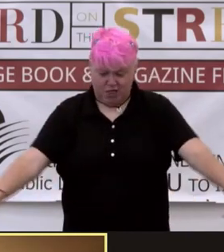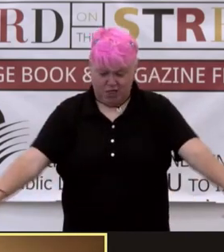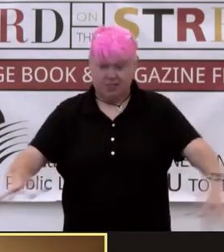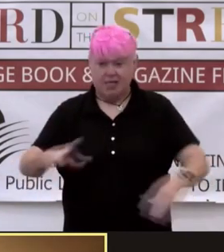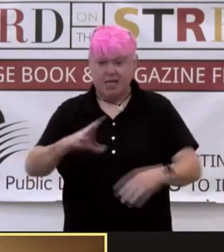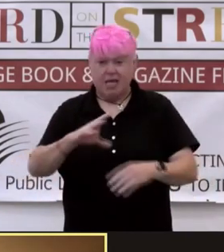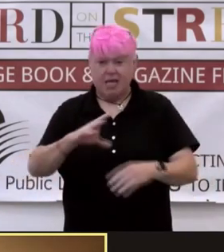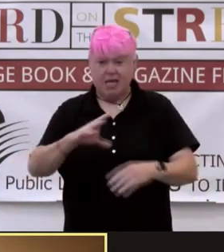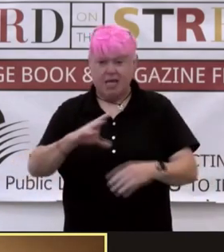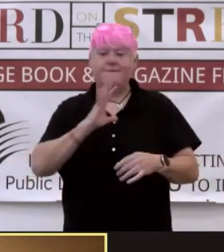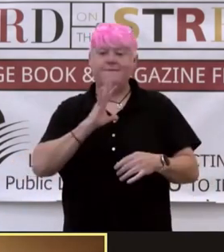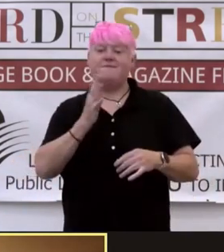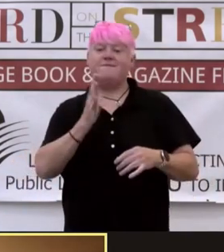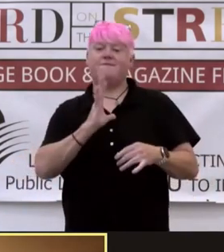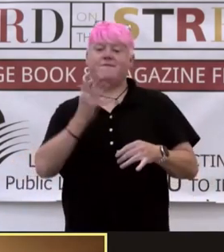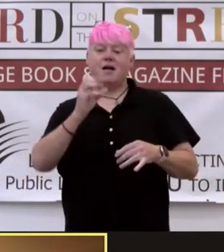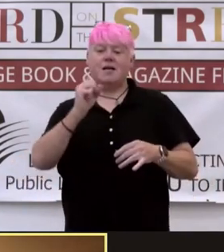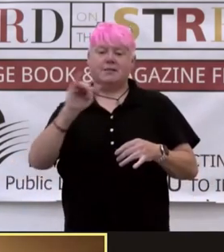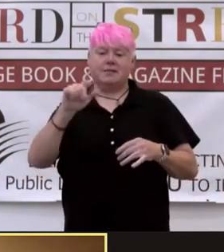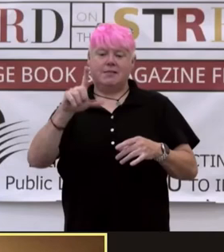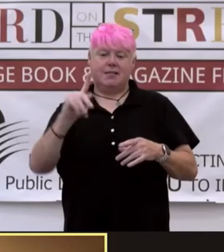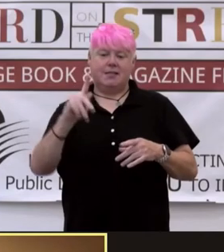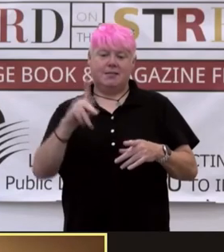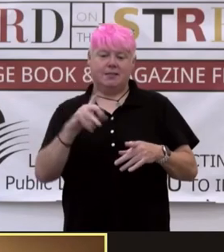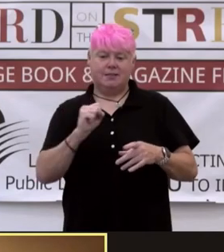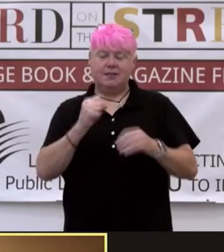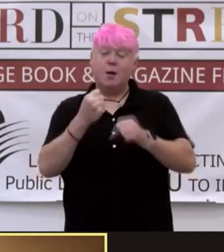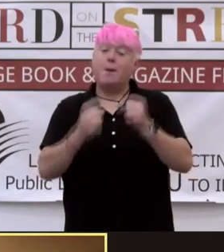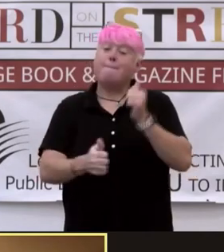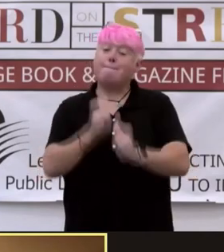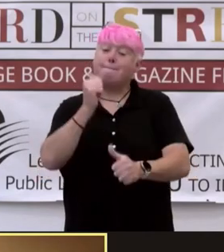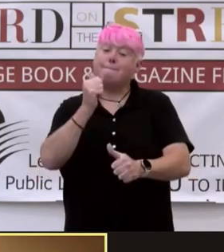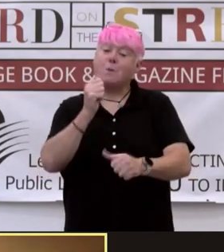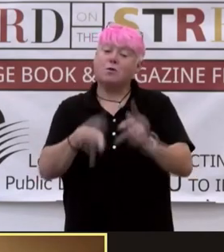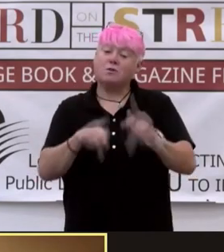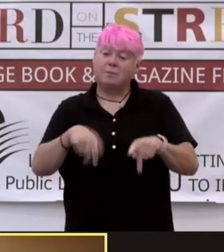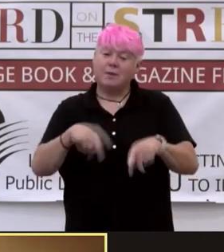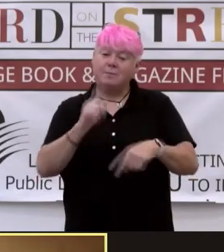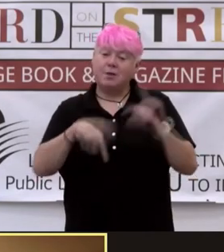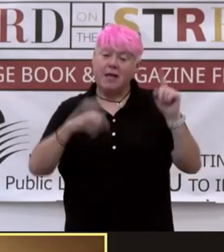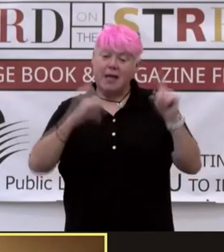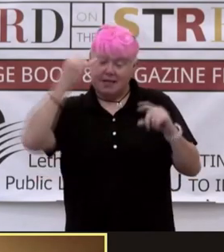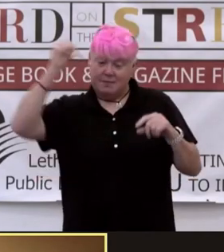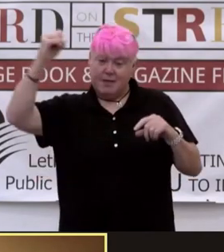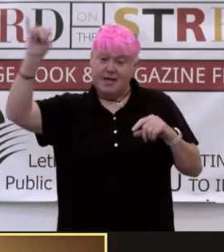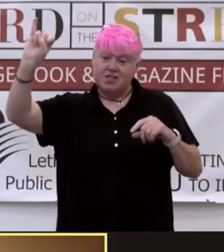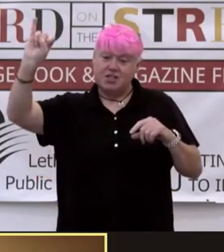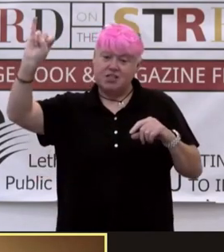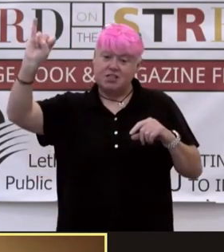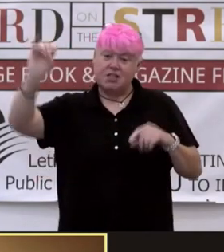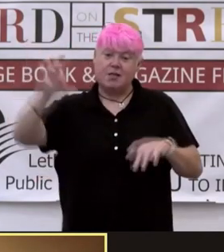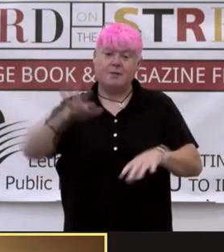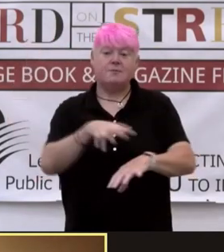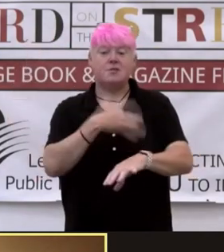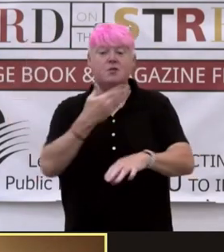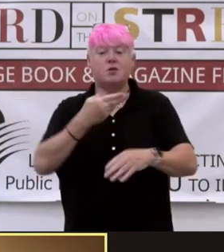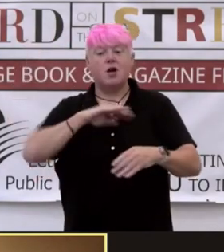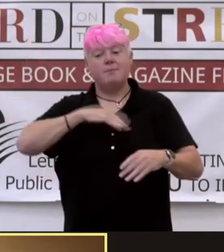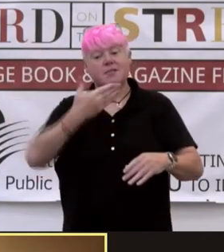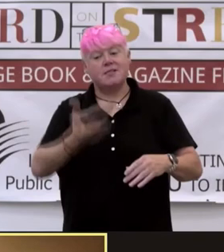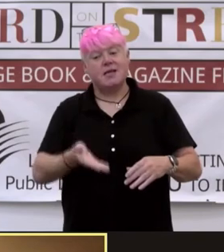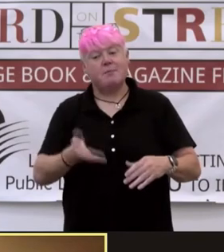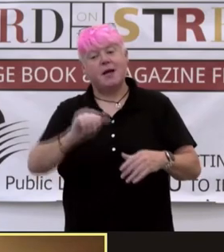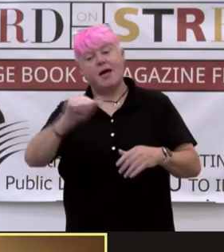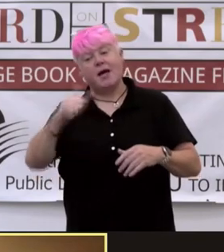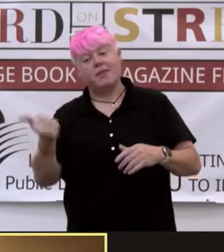people cannot imagine. Present in the room, small by the standards set by others, are the royal family,